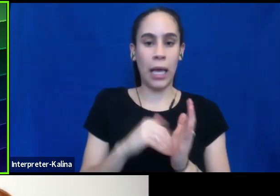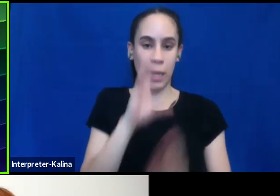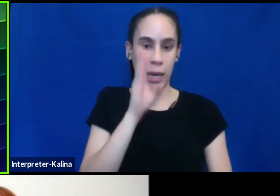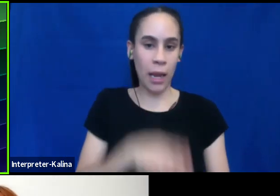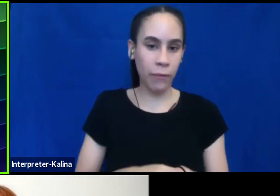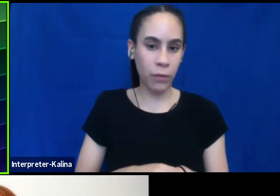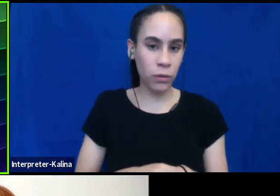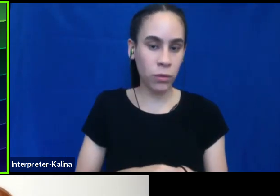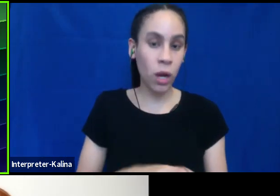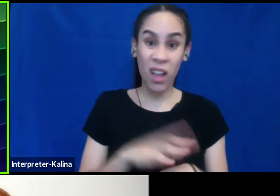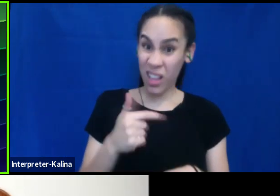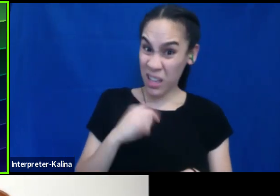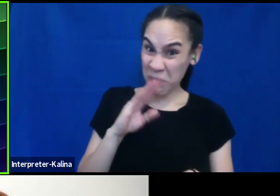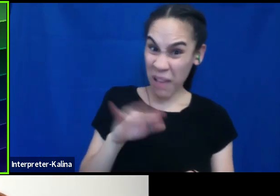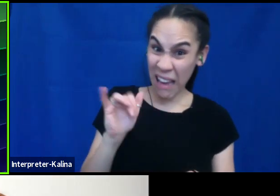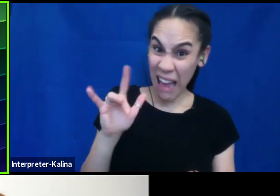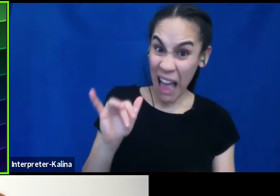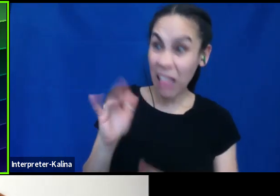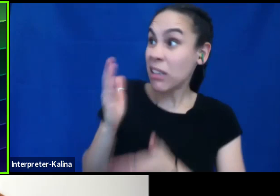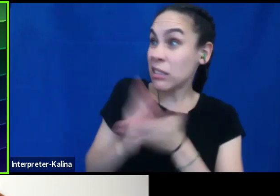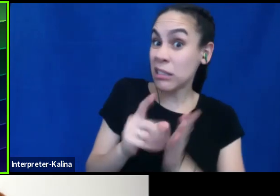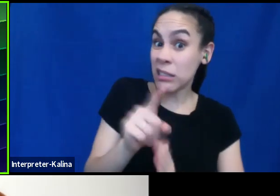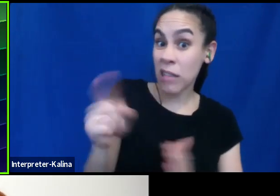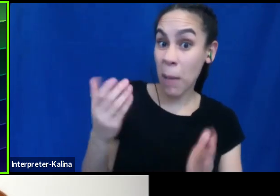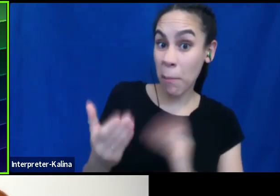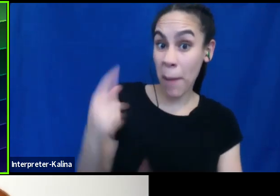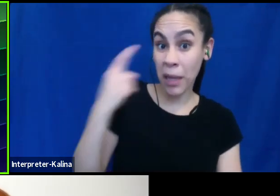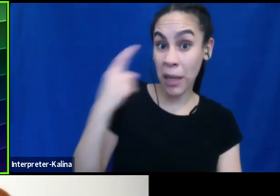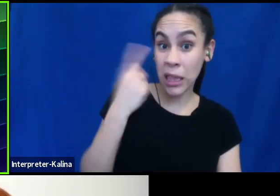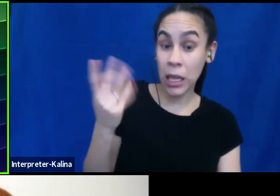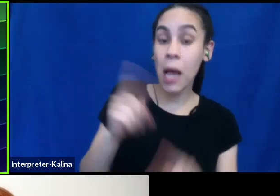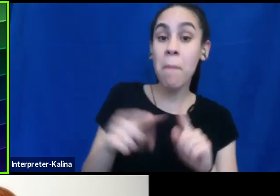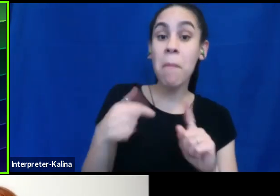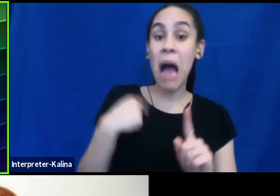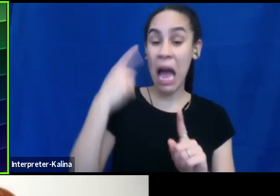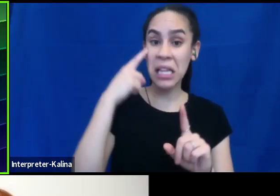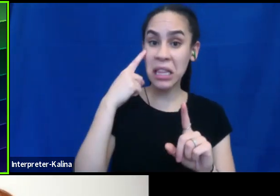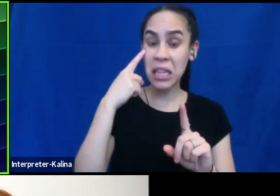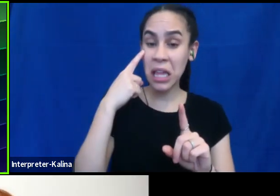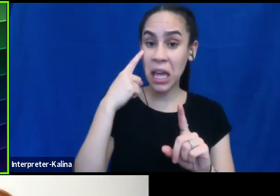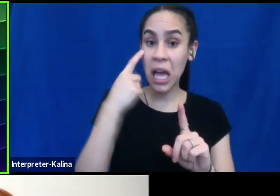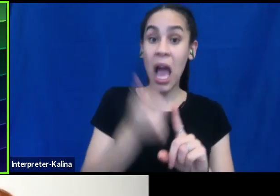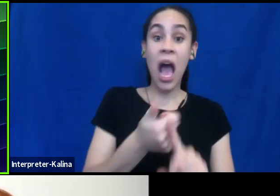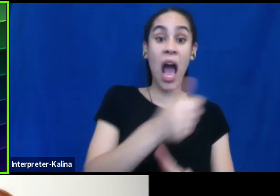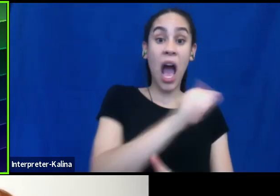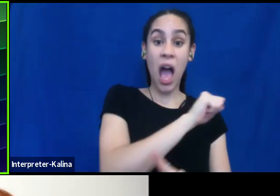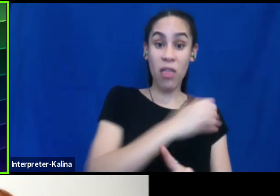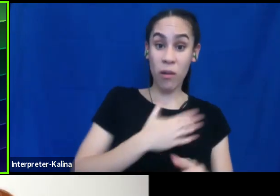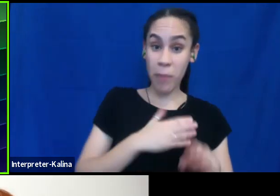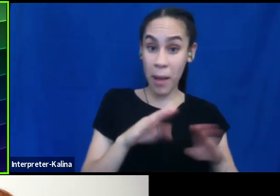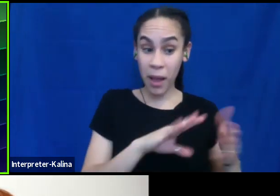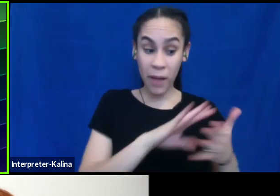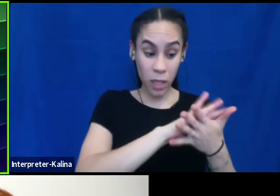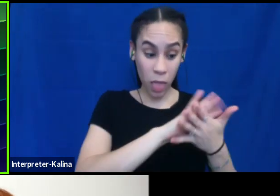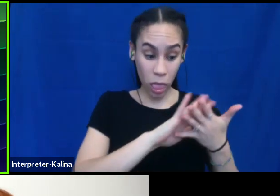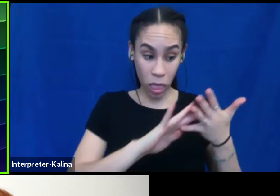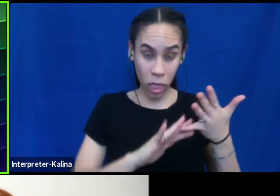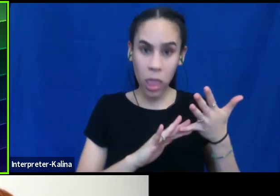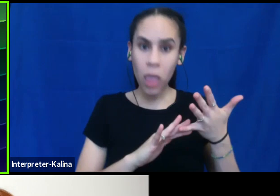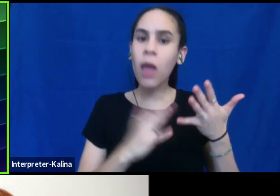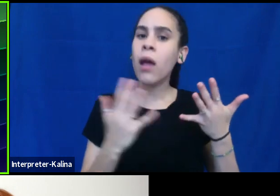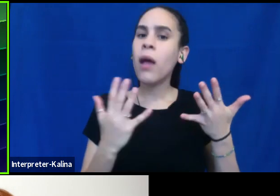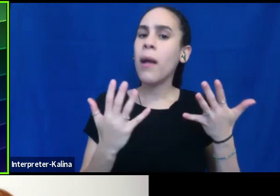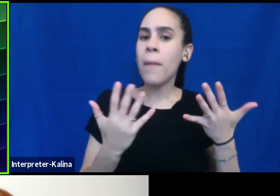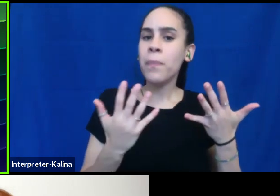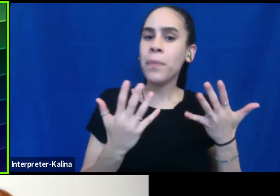Some people might think it does. I feel like all of the other things that I, that I do, um, make up for the fact that I hate